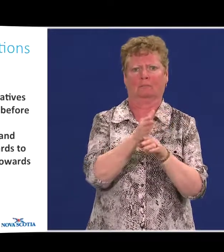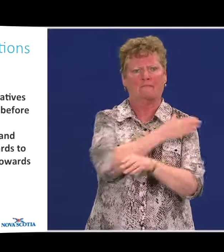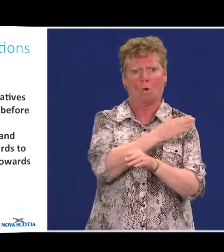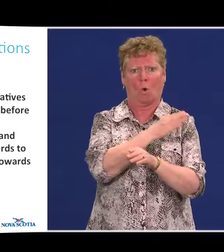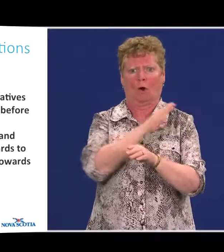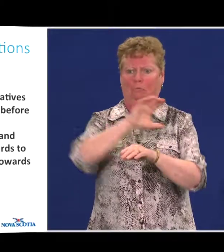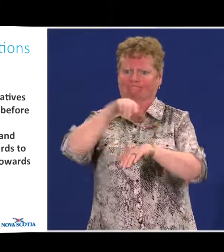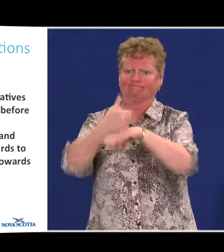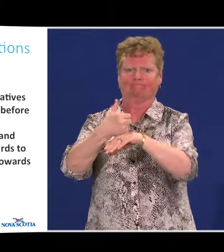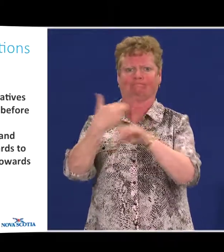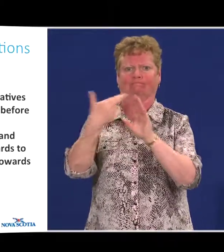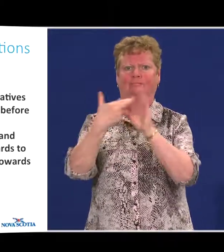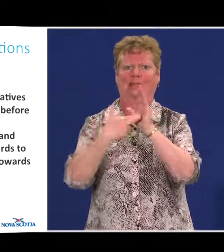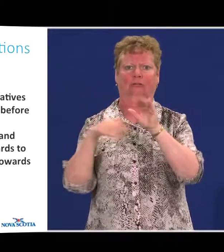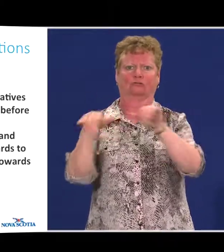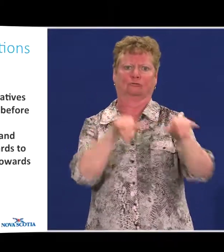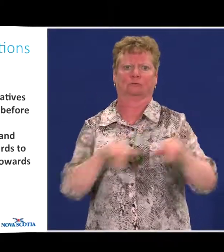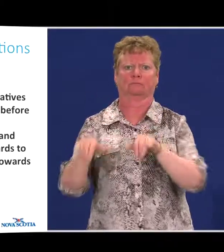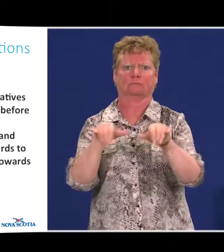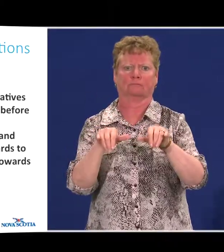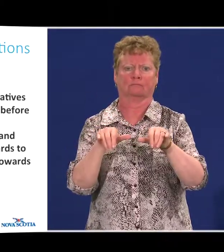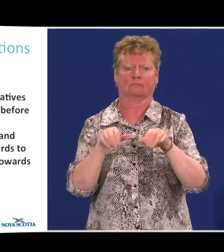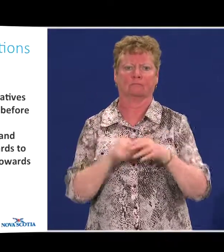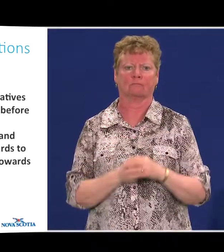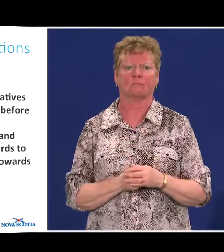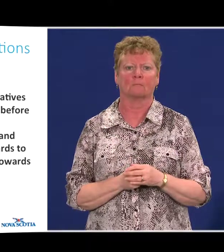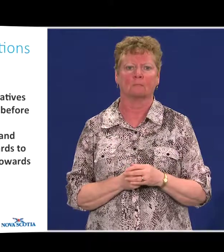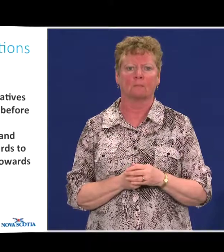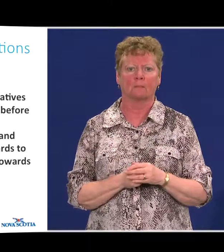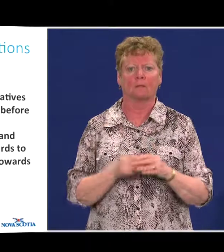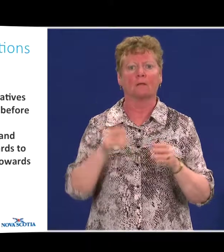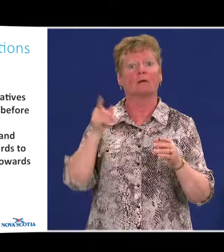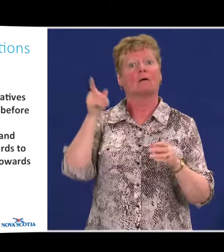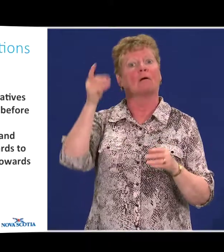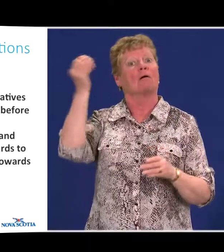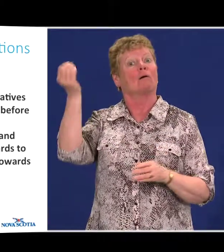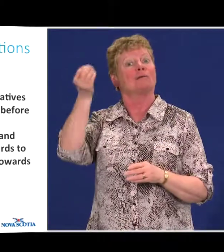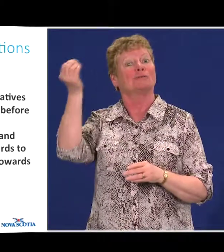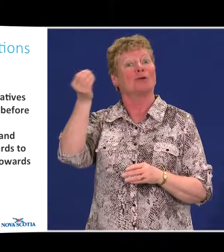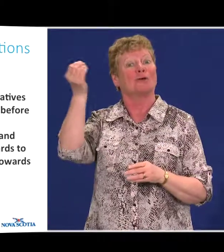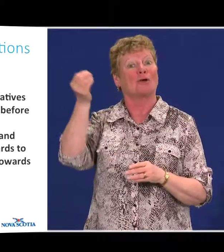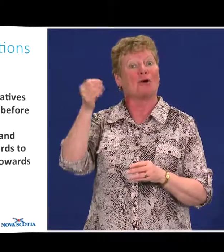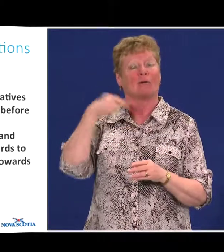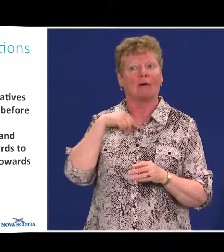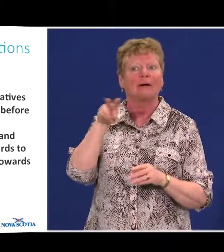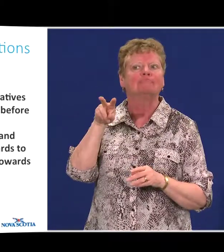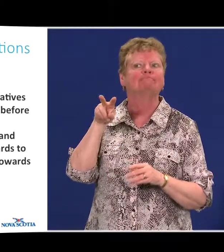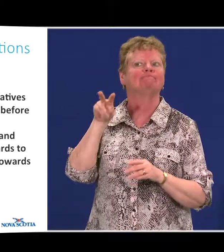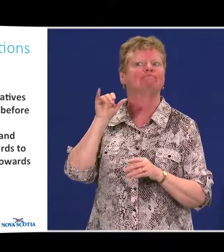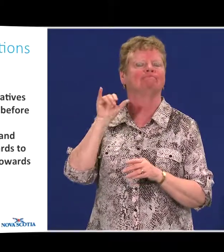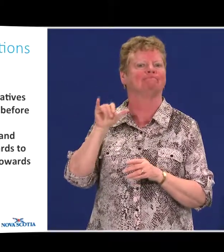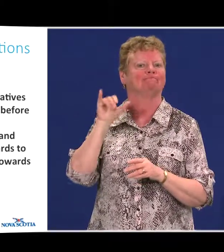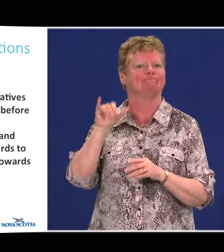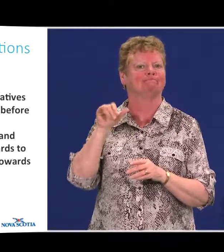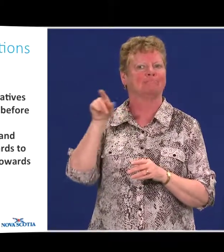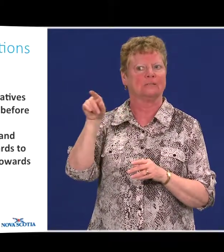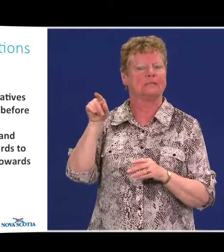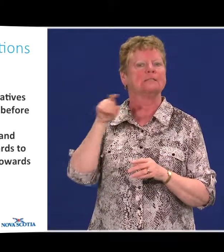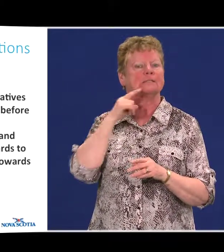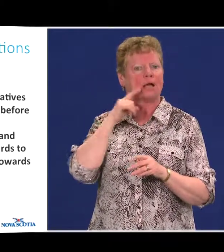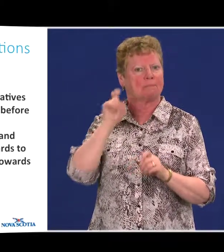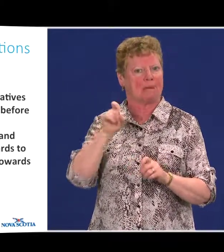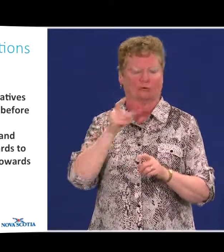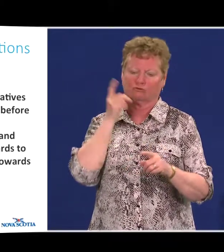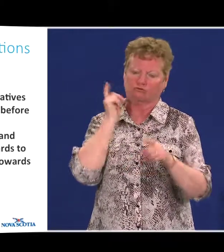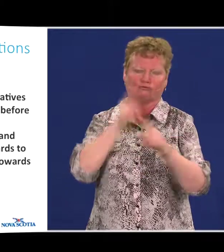standards are created. And we heard about this through the Ontario experience that you need to start right